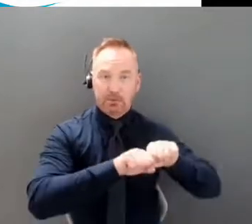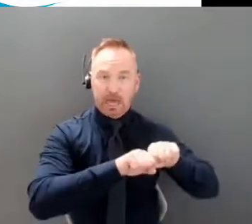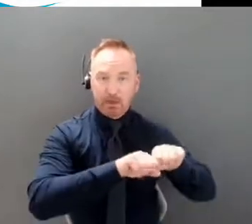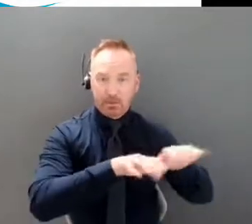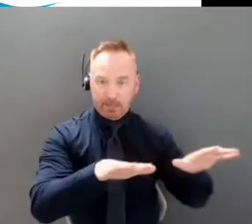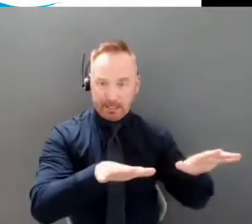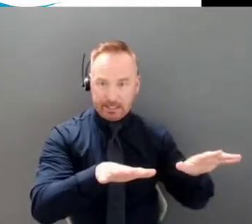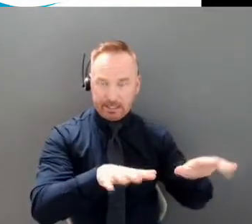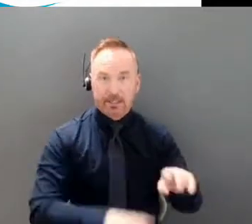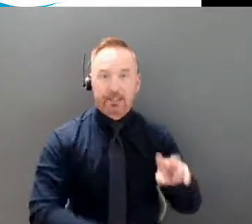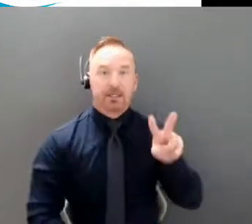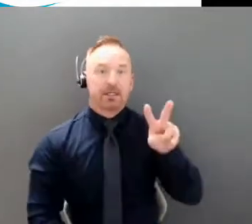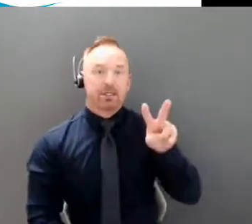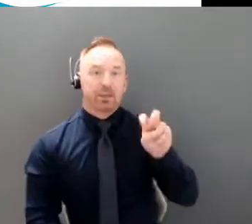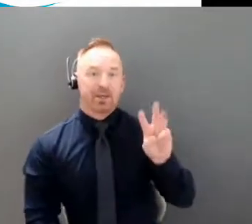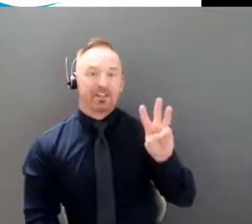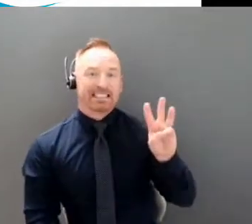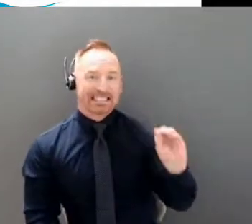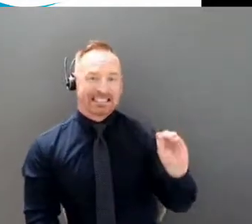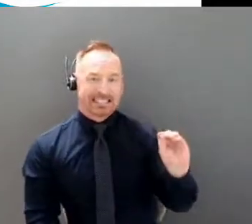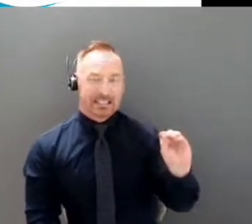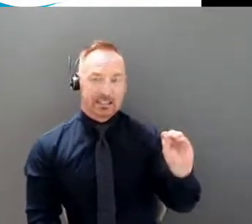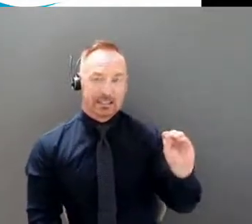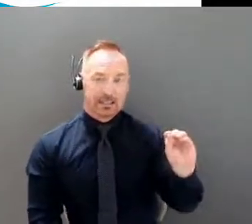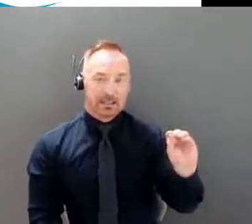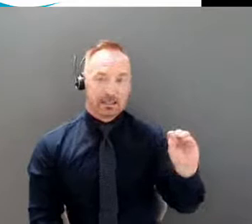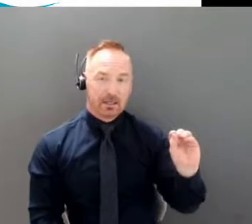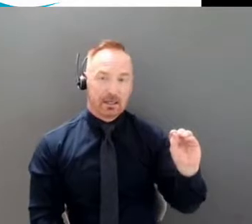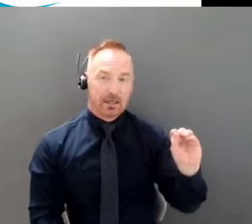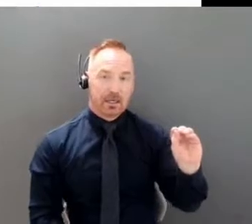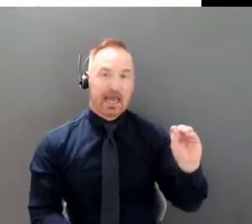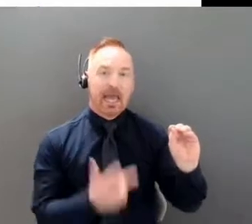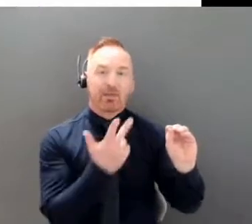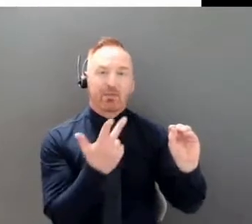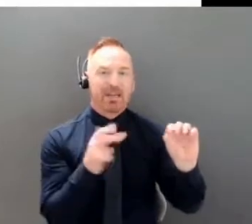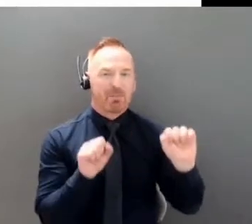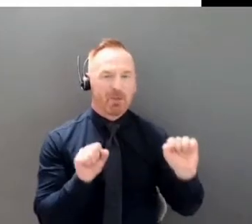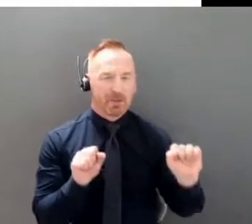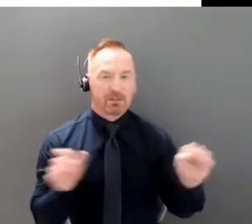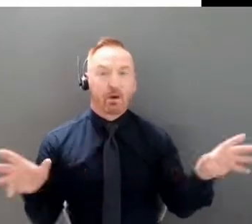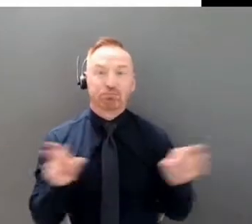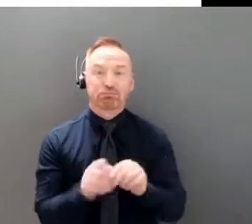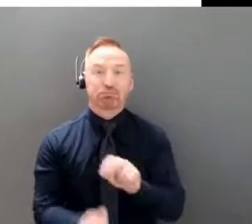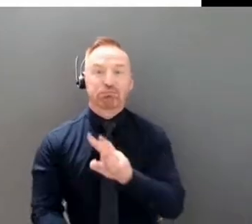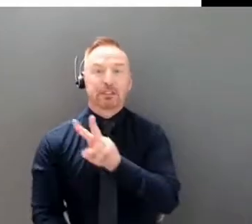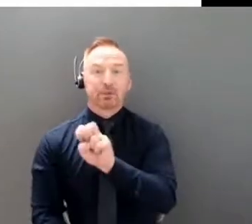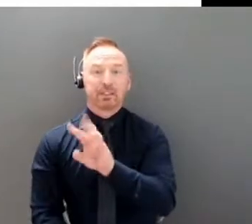is 260 with three probables for a total of 263.